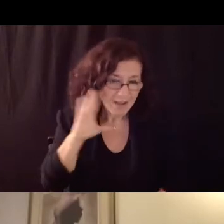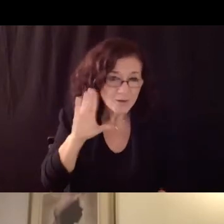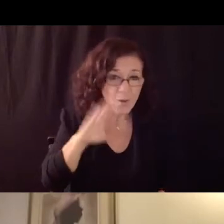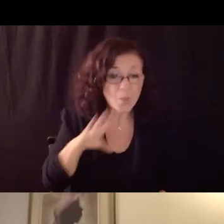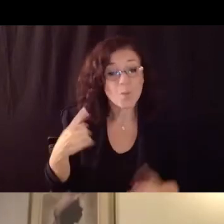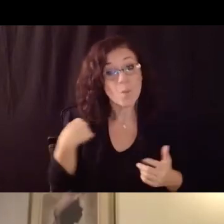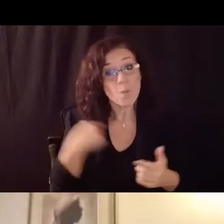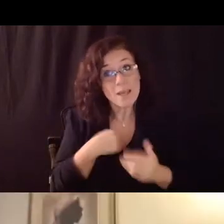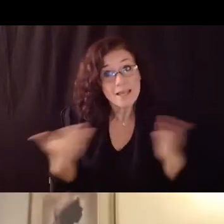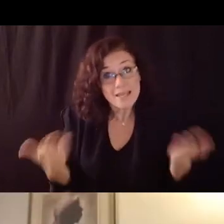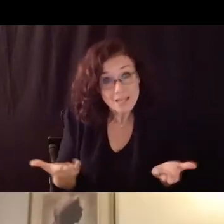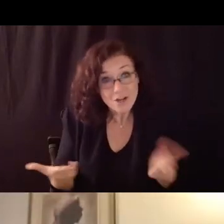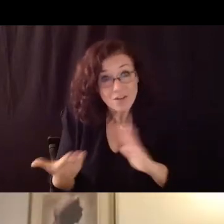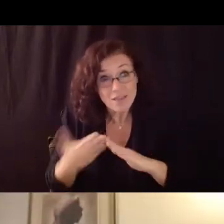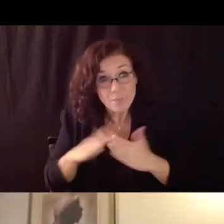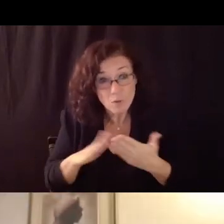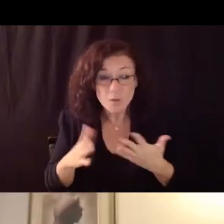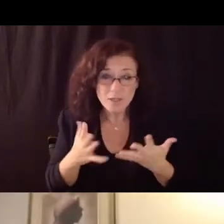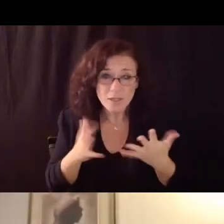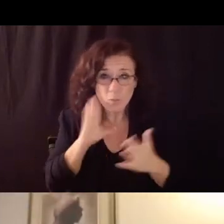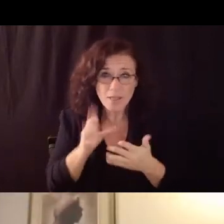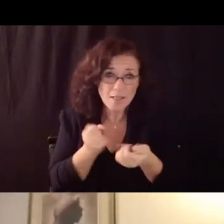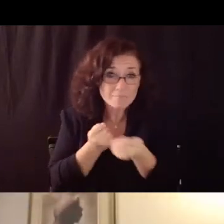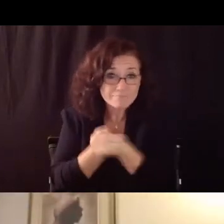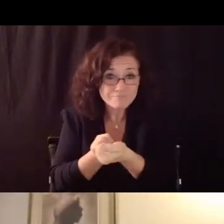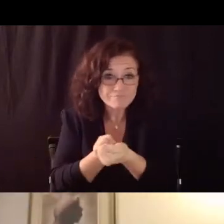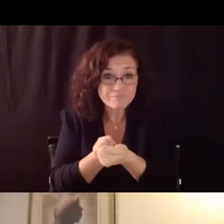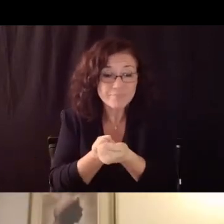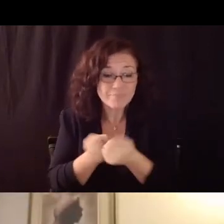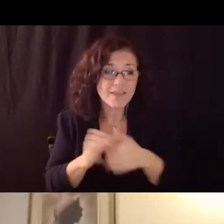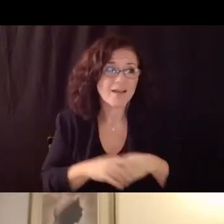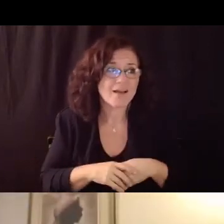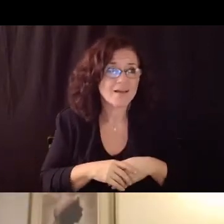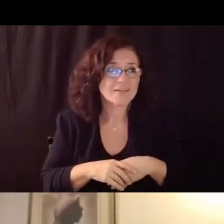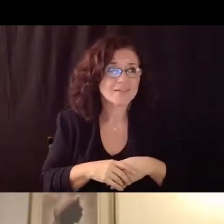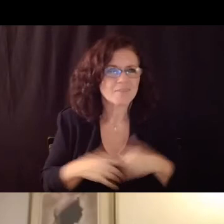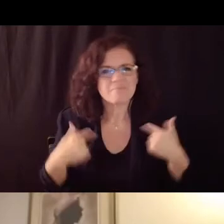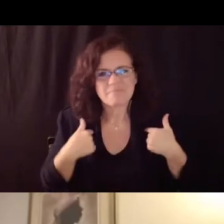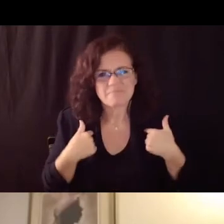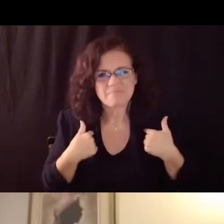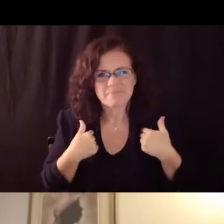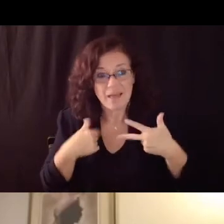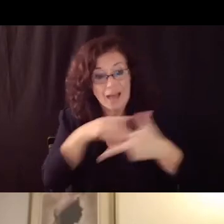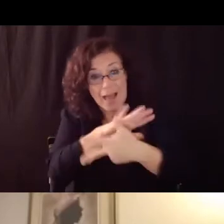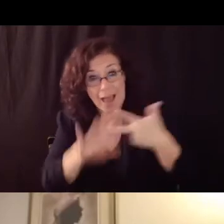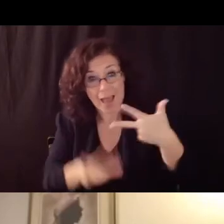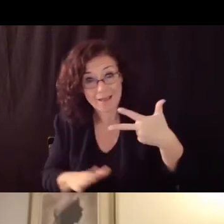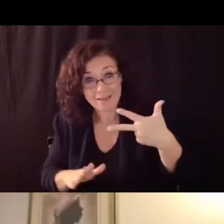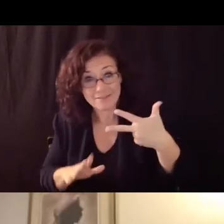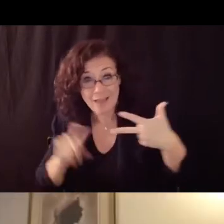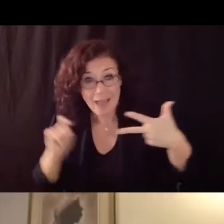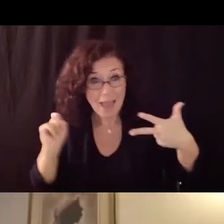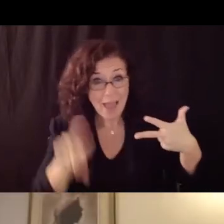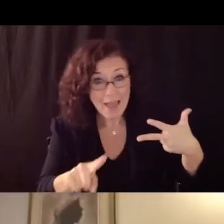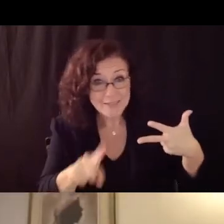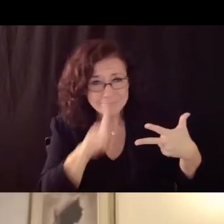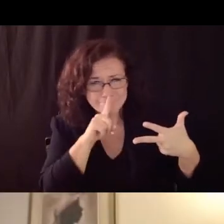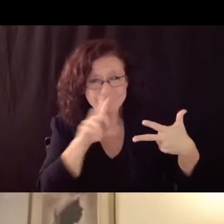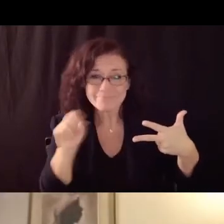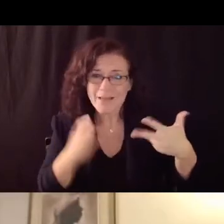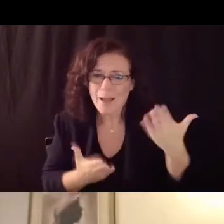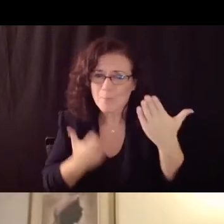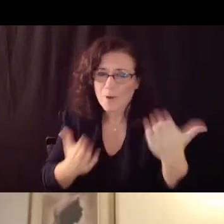as we can so i ended up just not really asking three questions but bringing up three topics on the grading policy